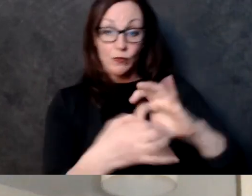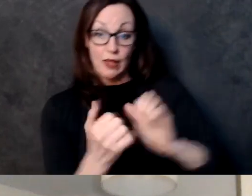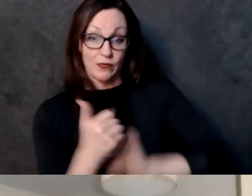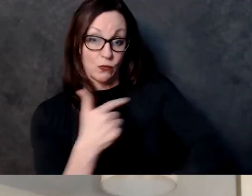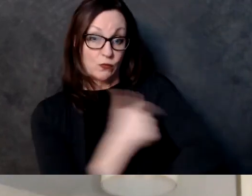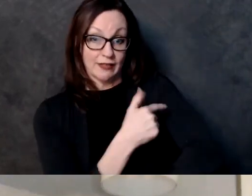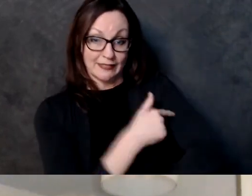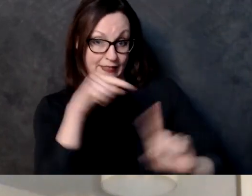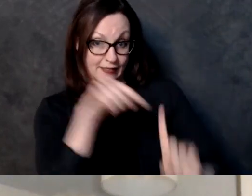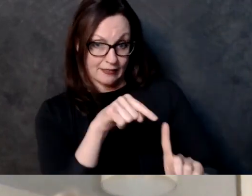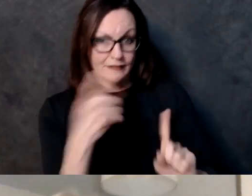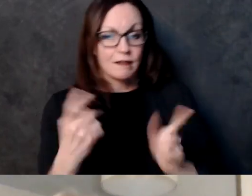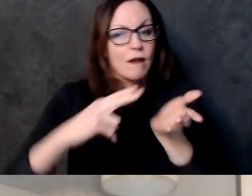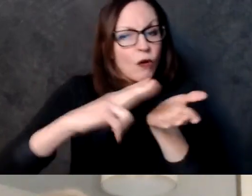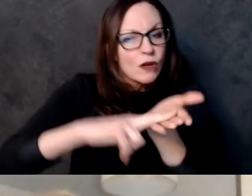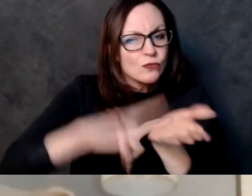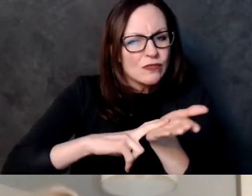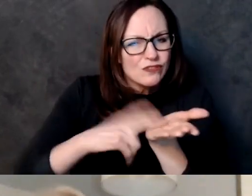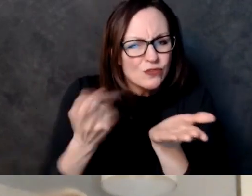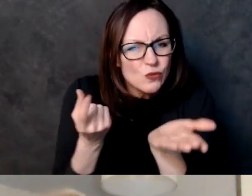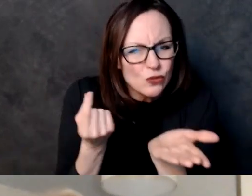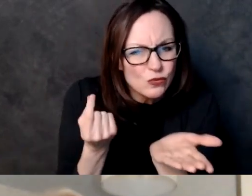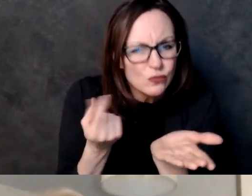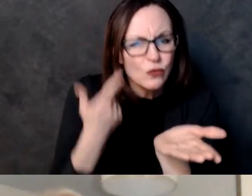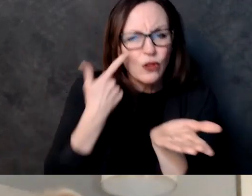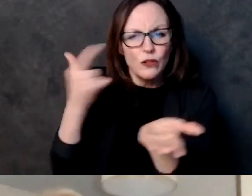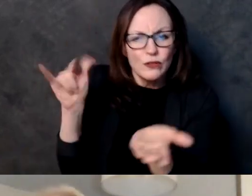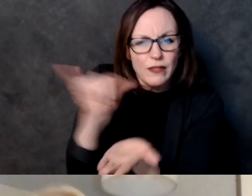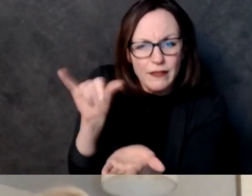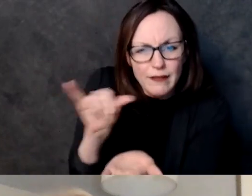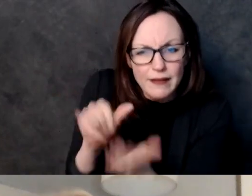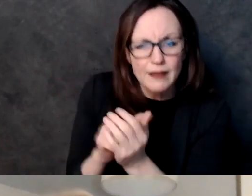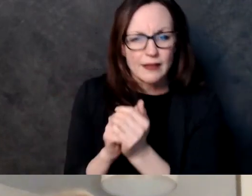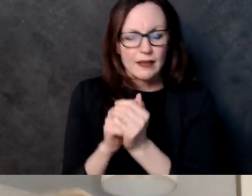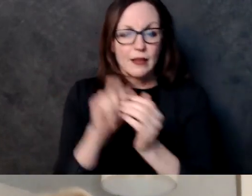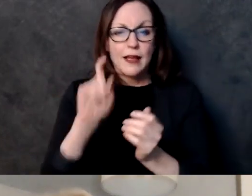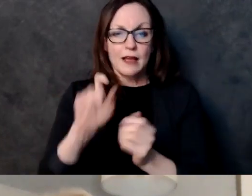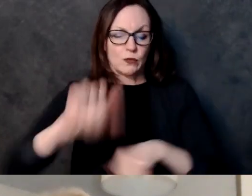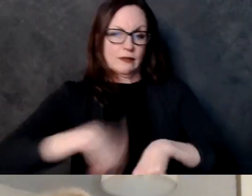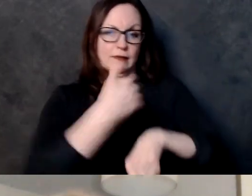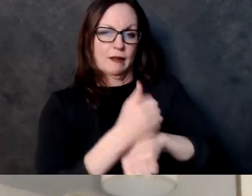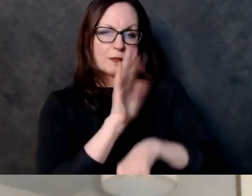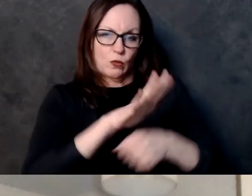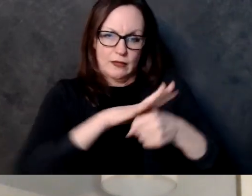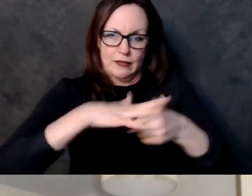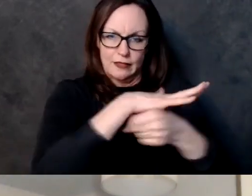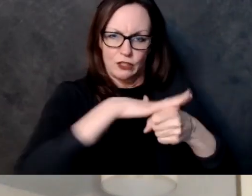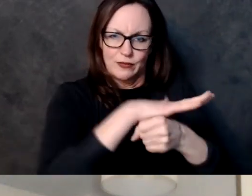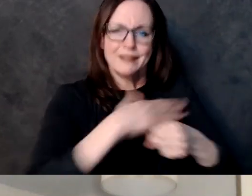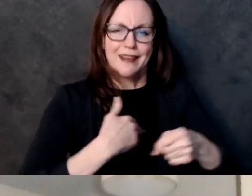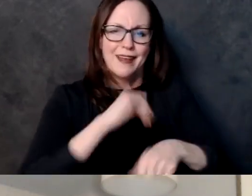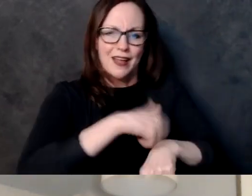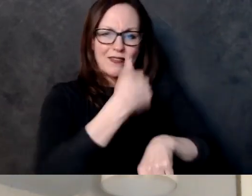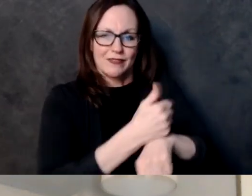milwaukee uh set up registration and so that link is milwaukee.gov slash covid vax um